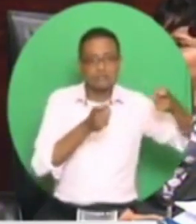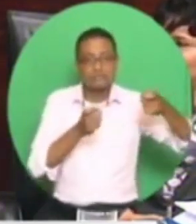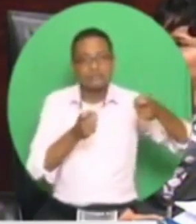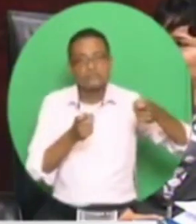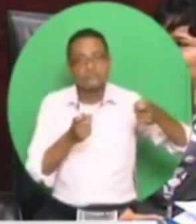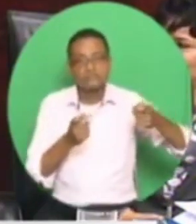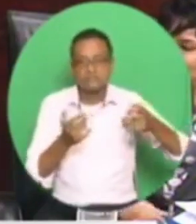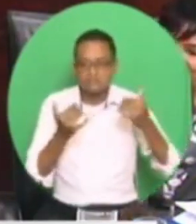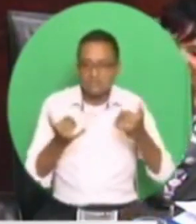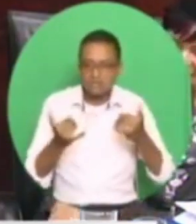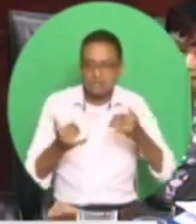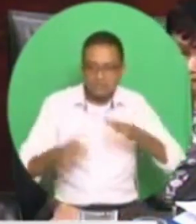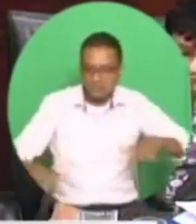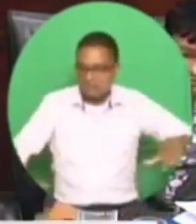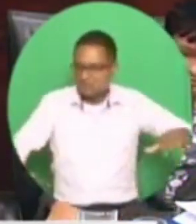short.